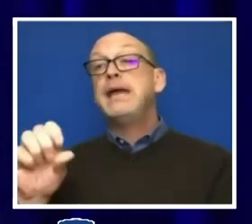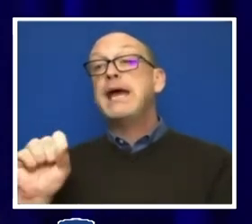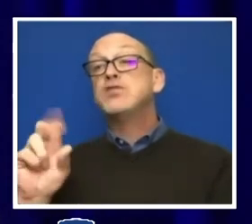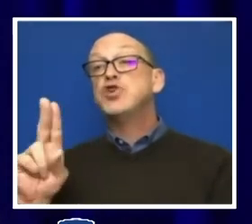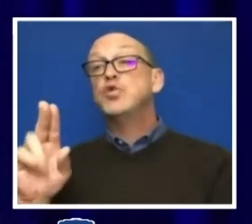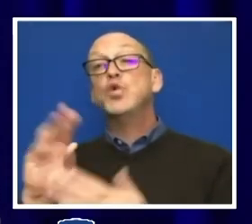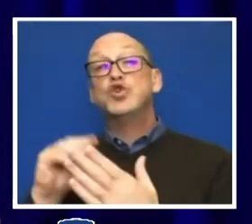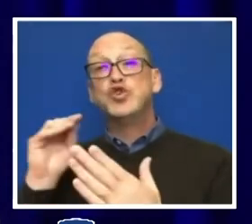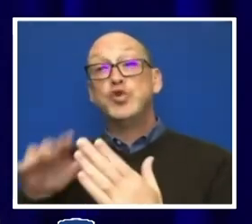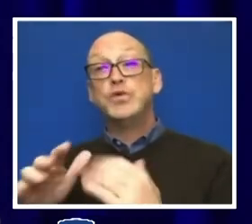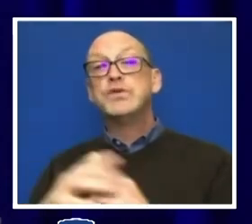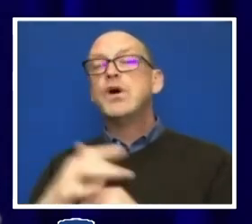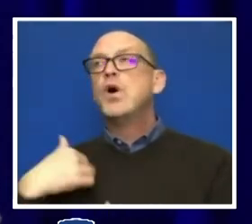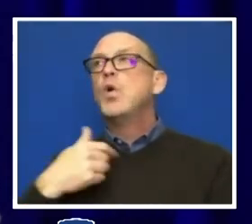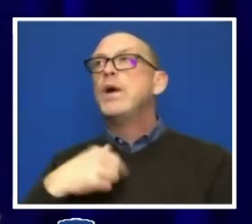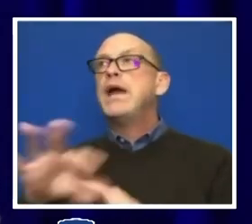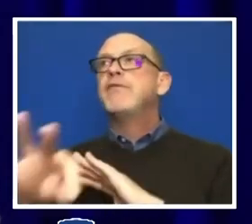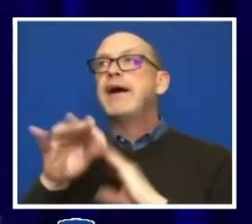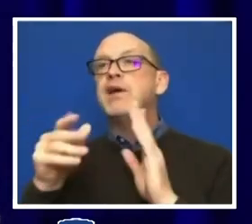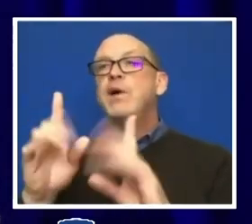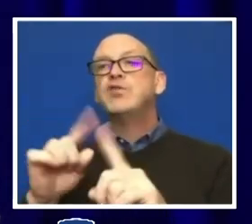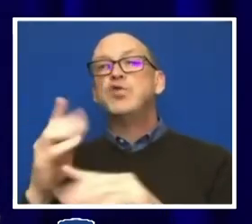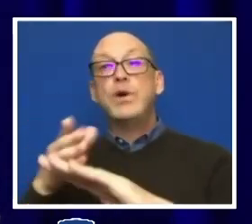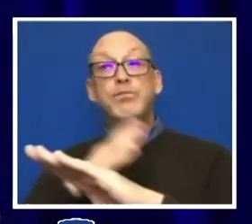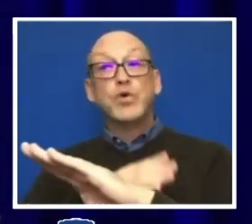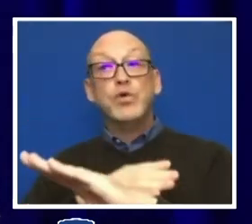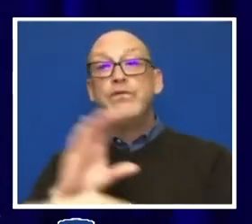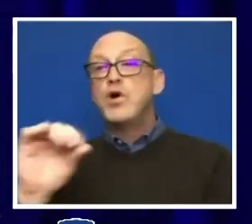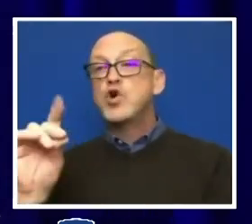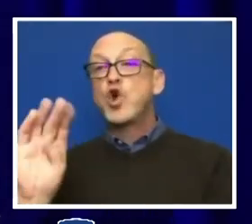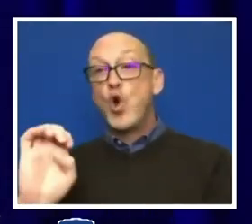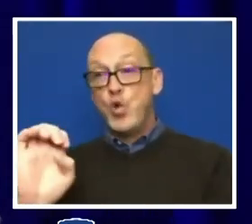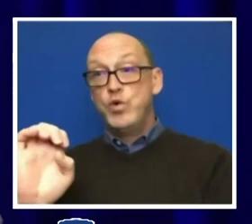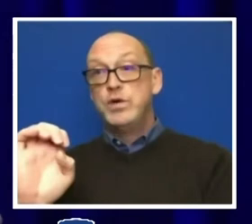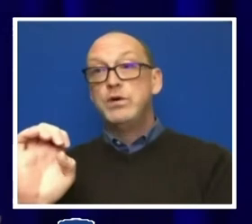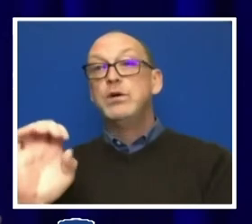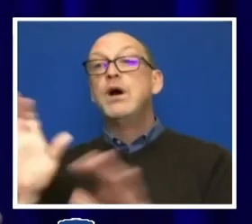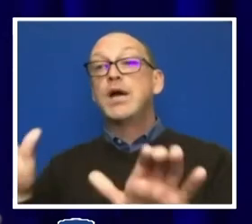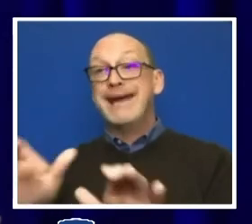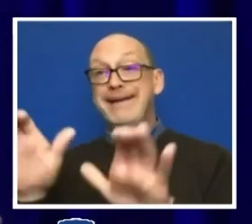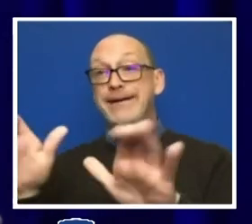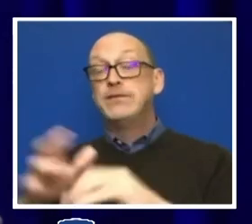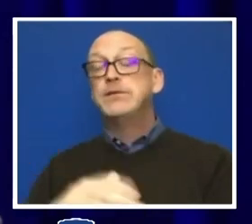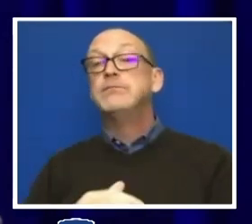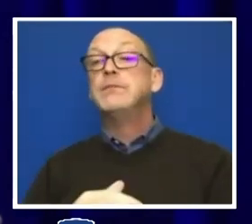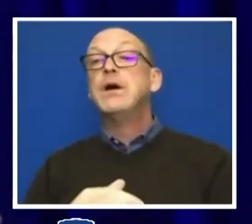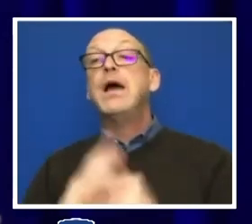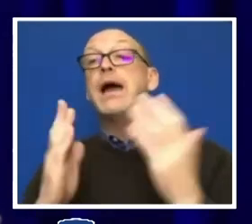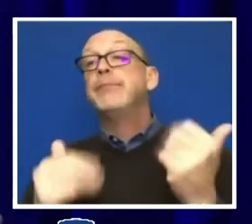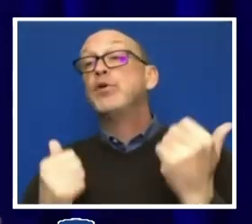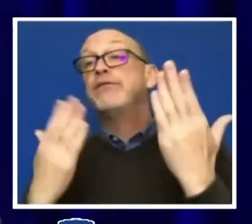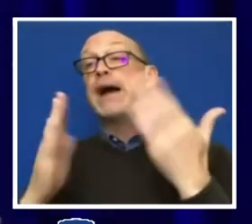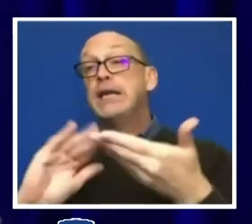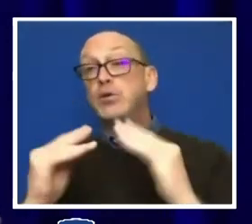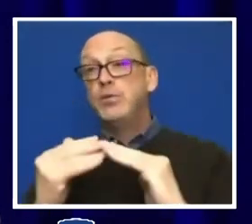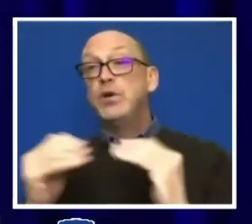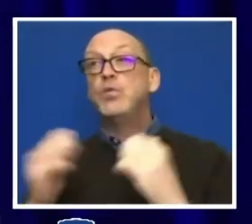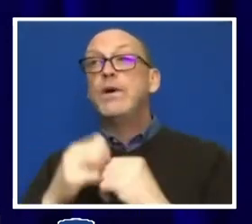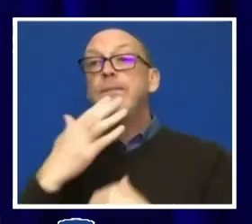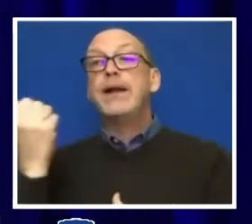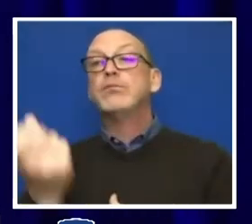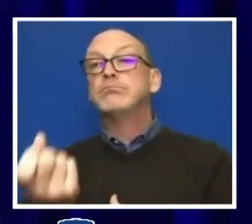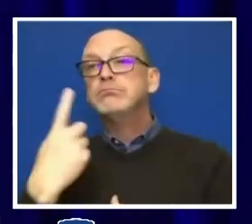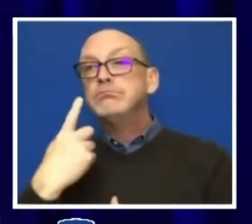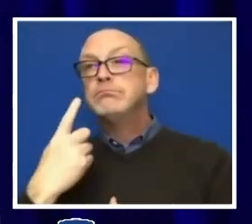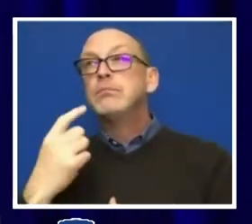finding ways to improve the code, the conduct code, and providing the community with a better understanding of the